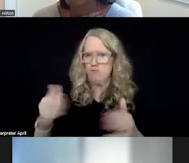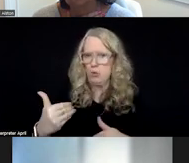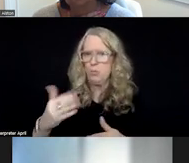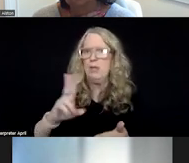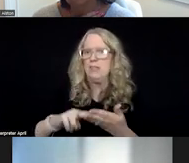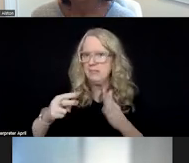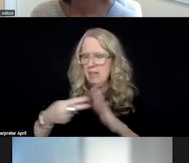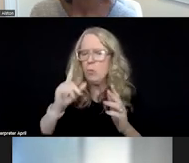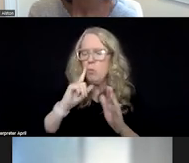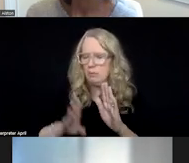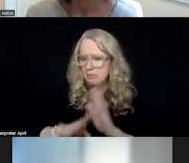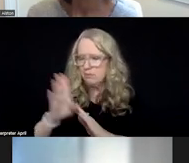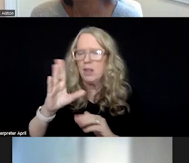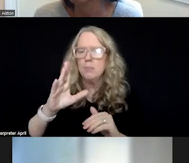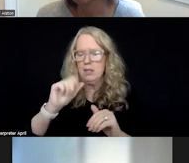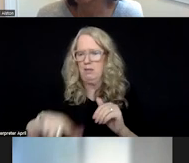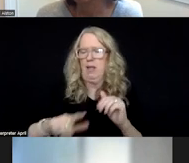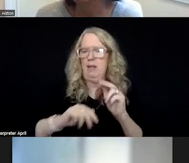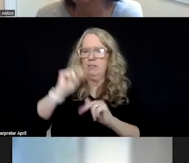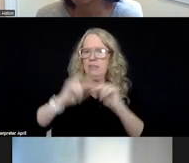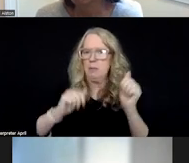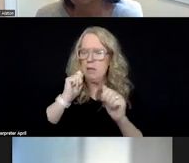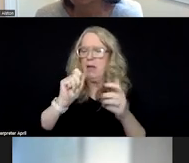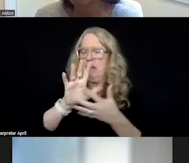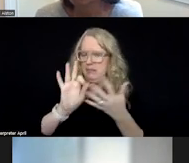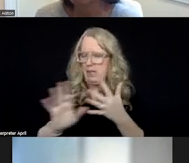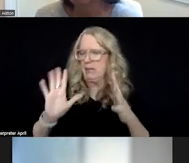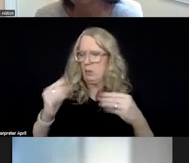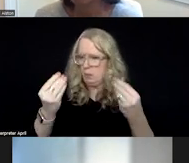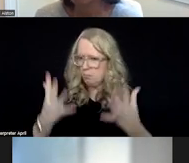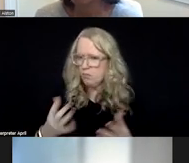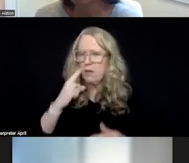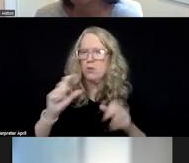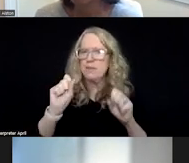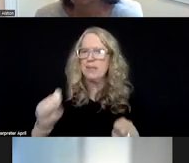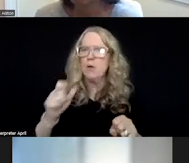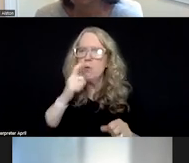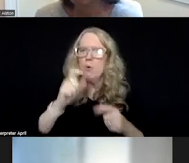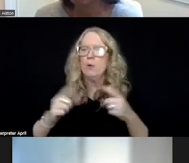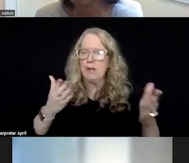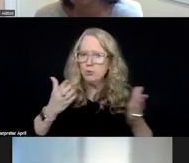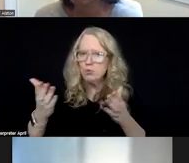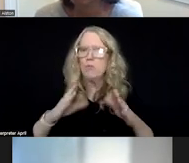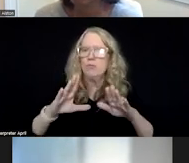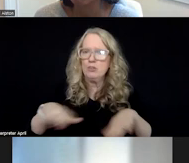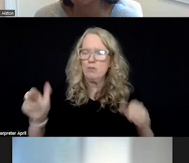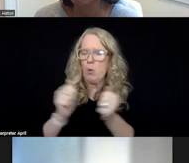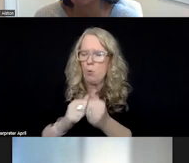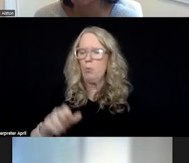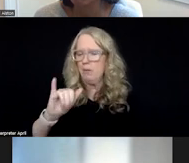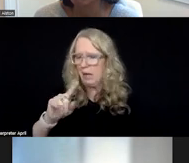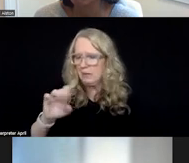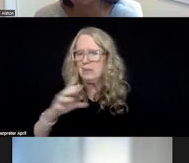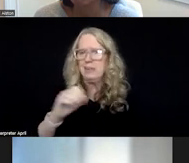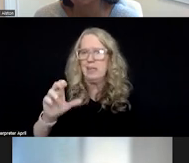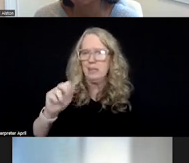developed the facility and selected the provider for being able to serve children with IDD and autism.